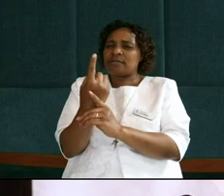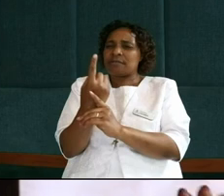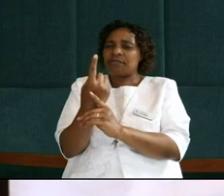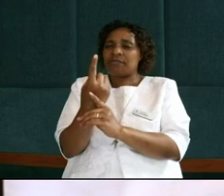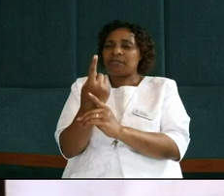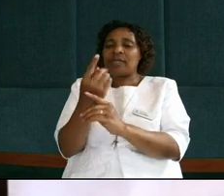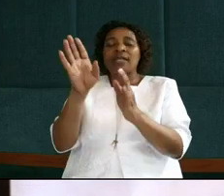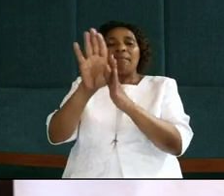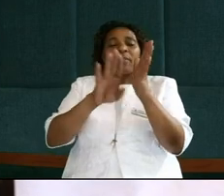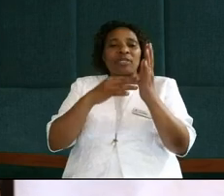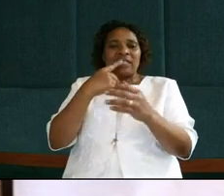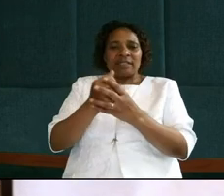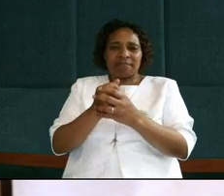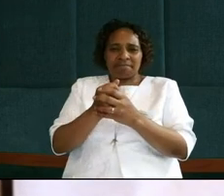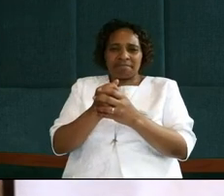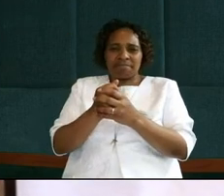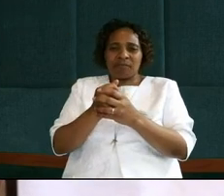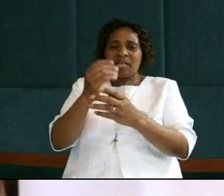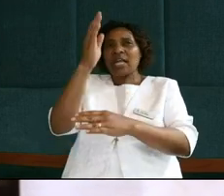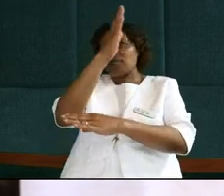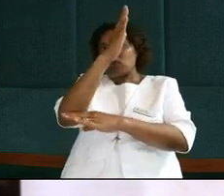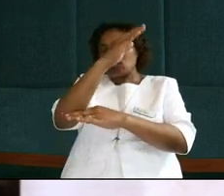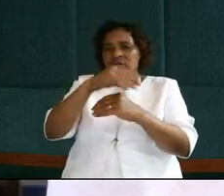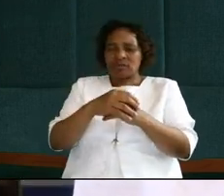The Bible says he was with them in the upper room.